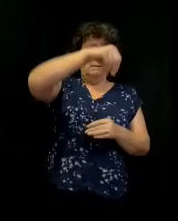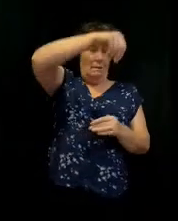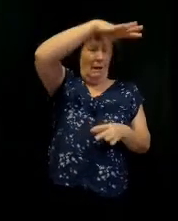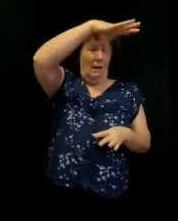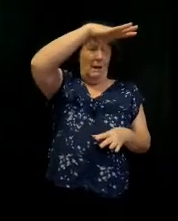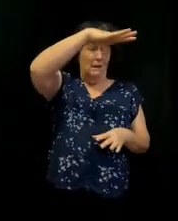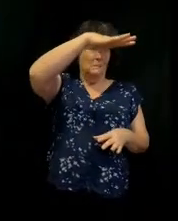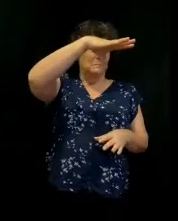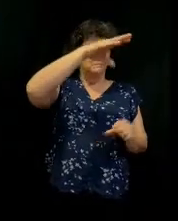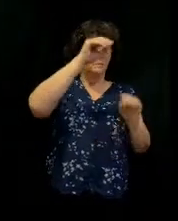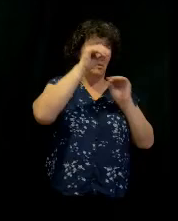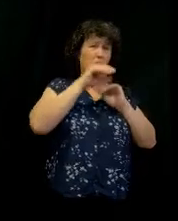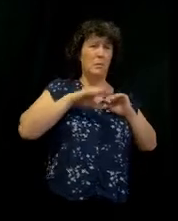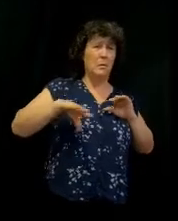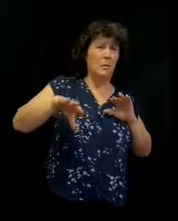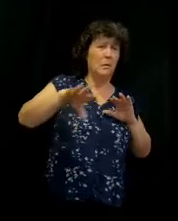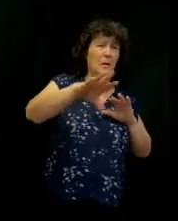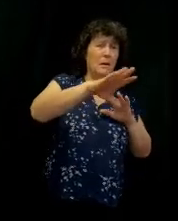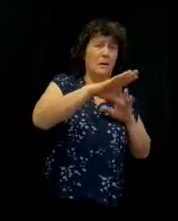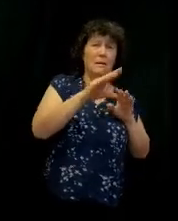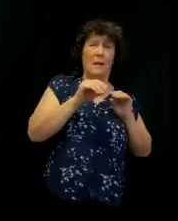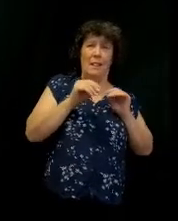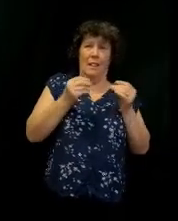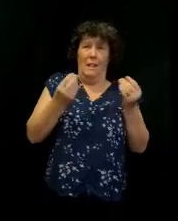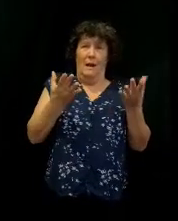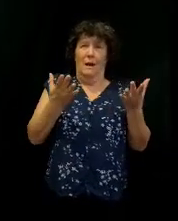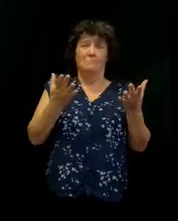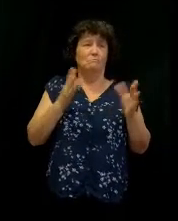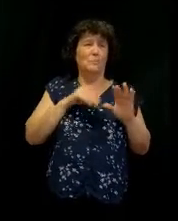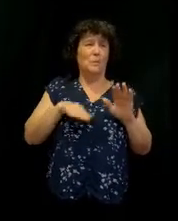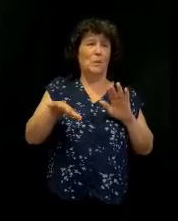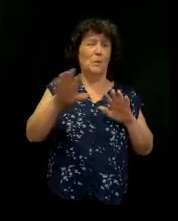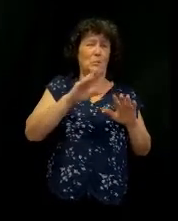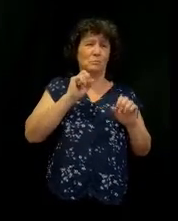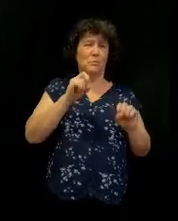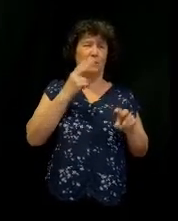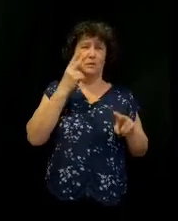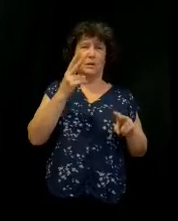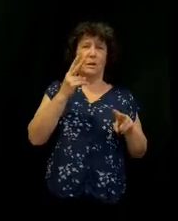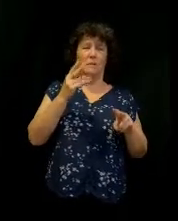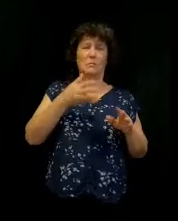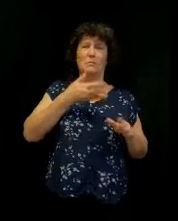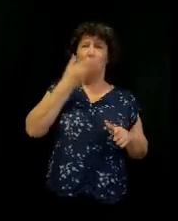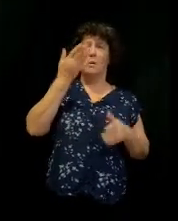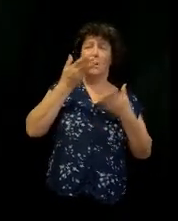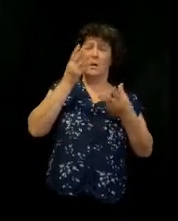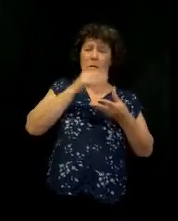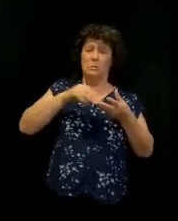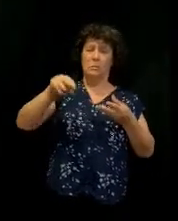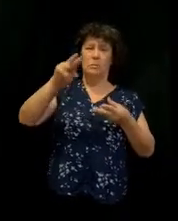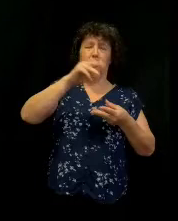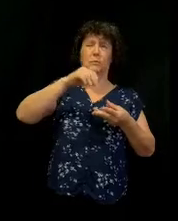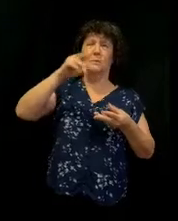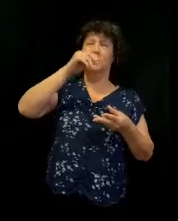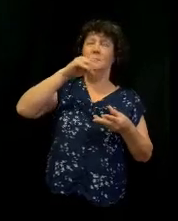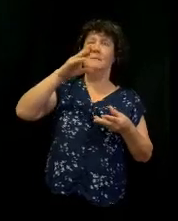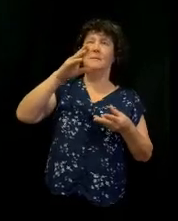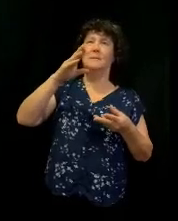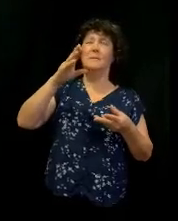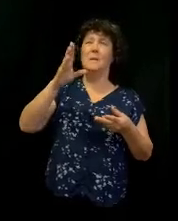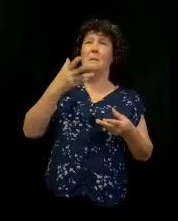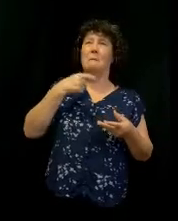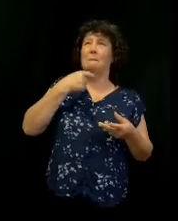beautiful menorah that lit the inside of this tabernacle, and it had the altar of incense. had this beautiful, beautiful, thick